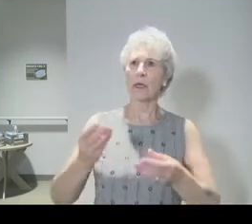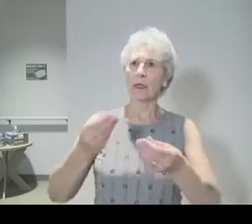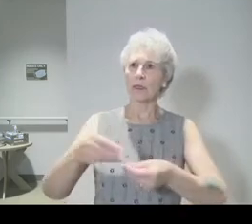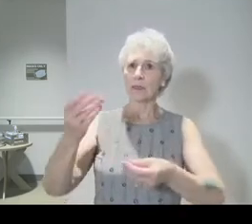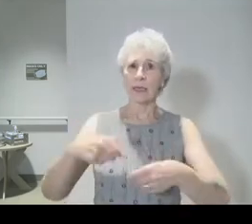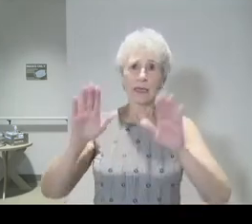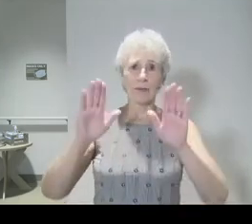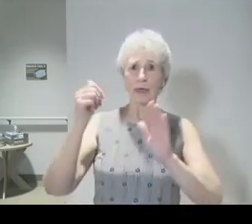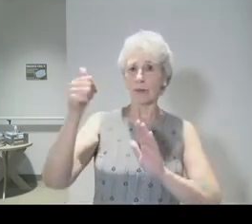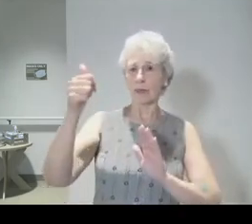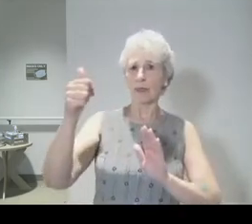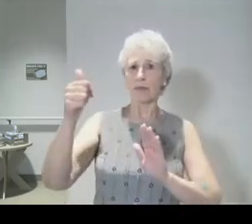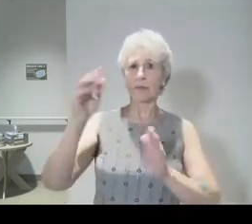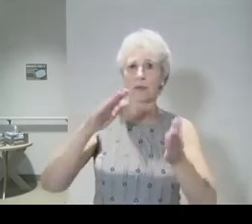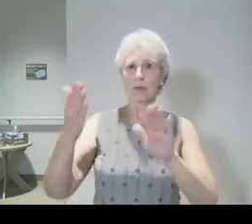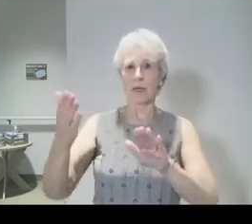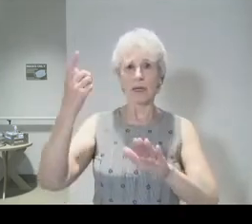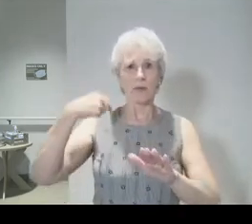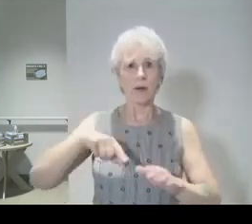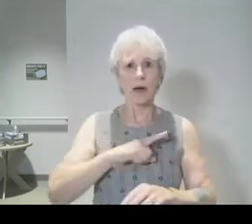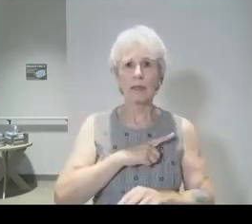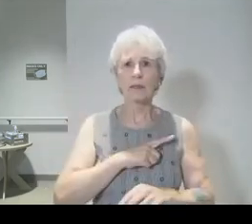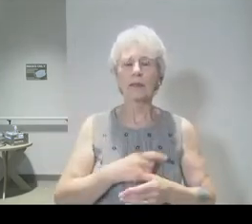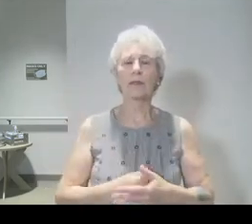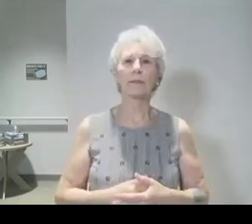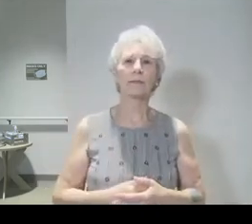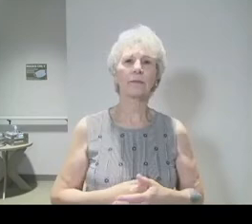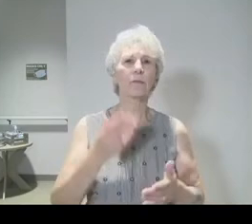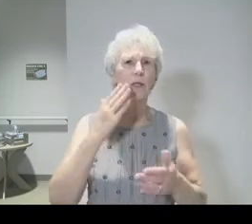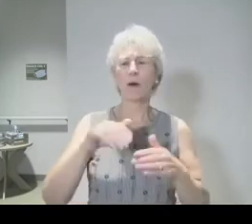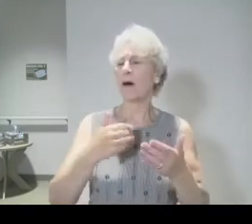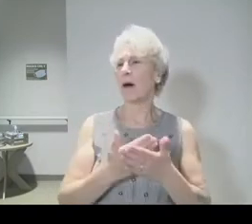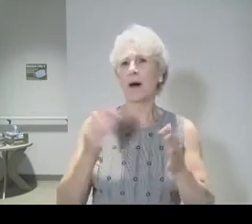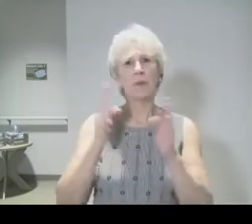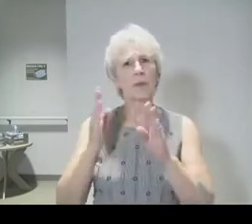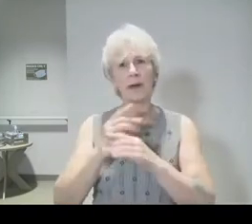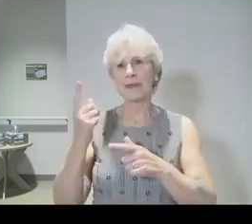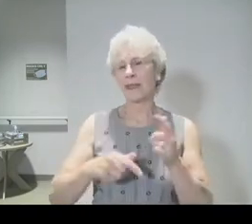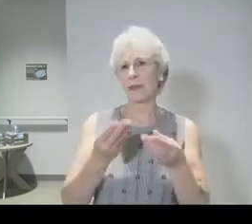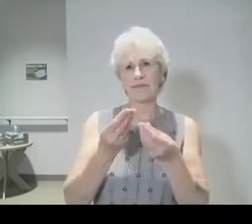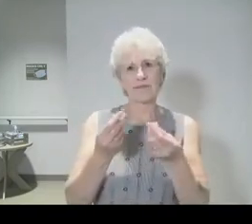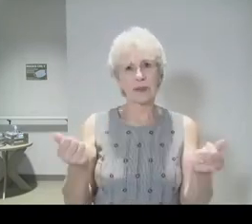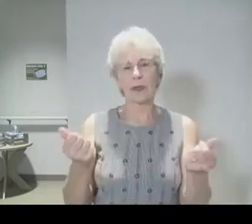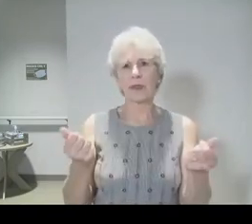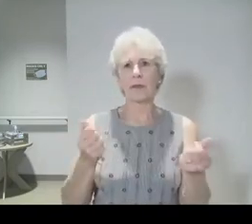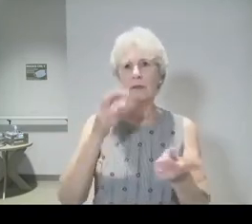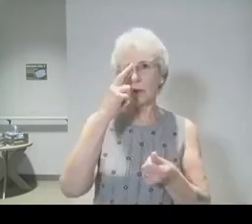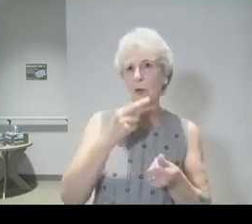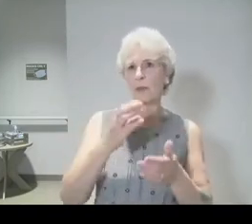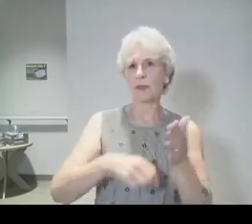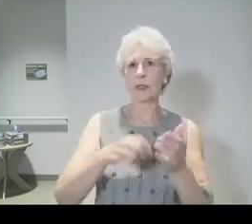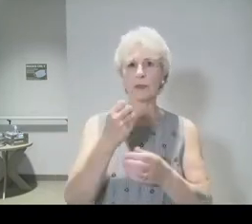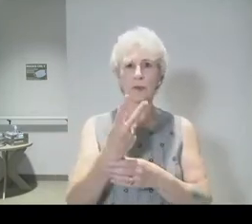up to die on our behalf. Now we know that all problems cannot be solved. Romans chapter 12 tells